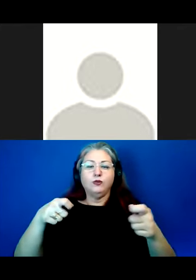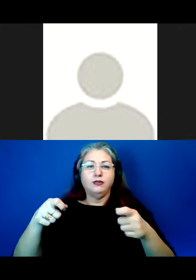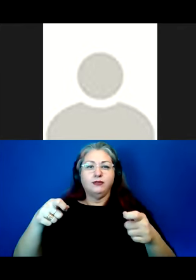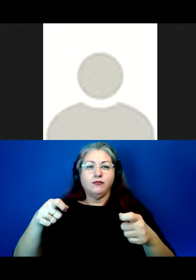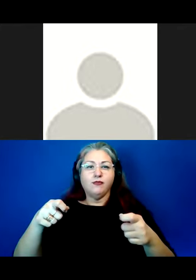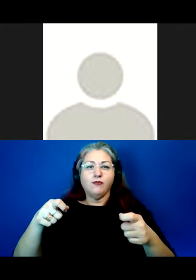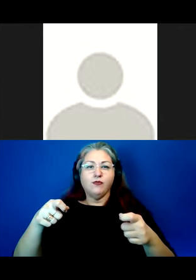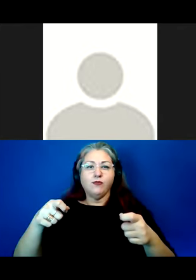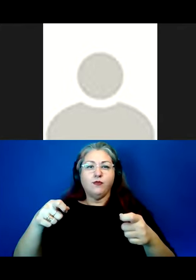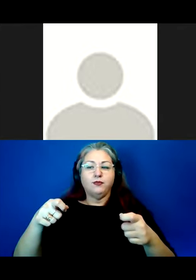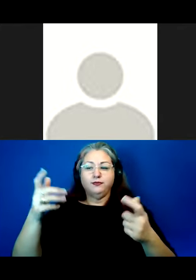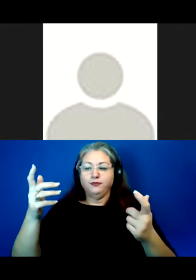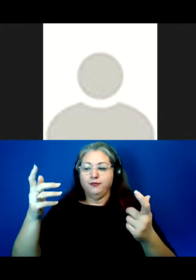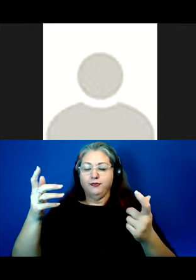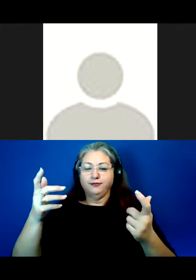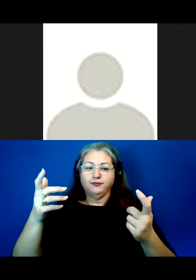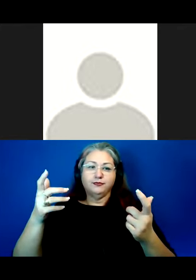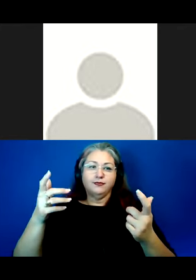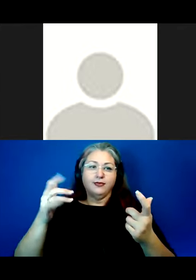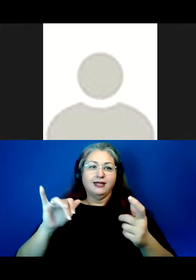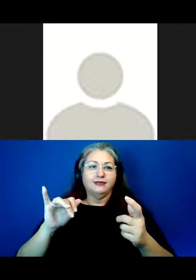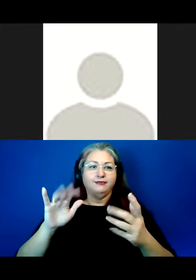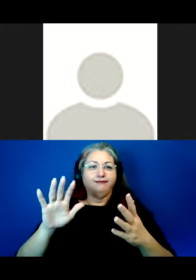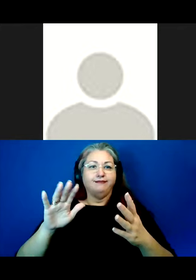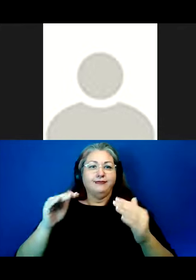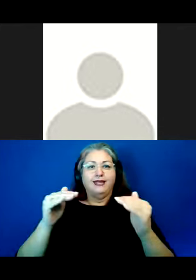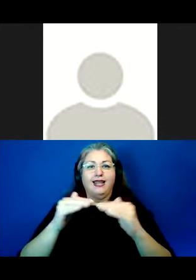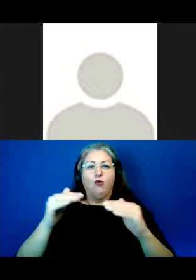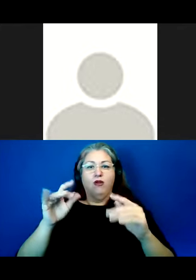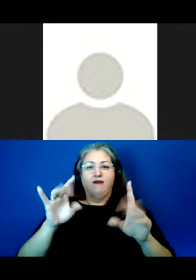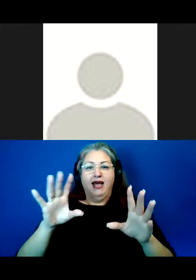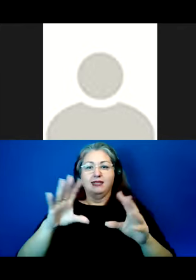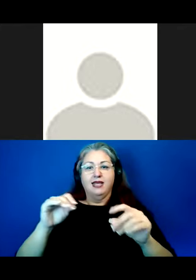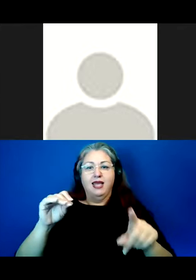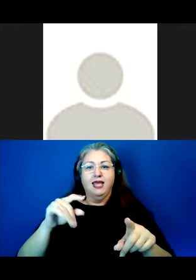That is violence, to put it frankly. And tremendous anguish.